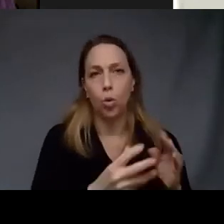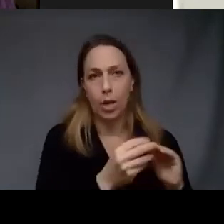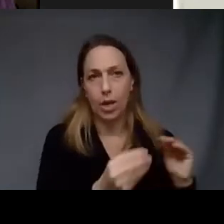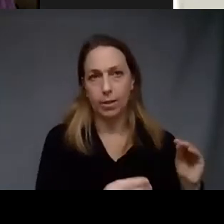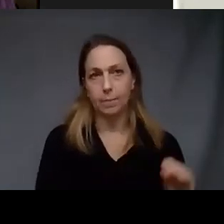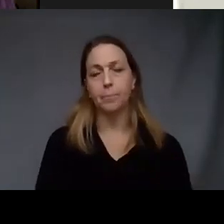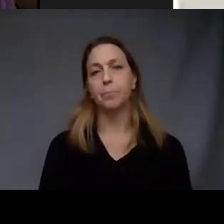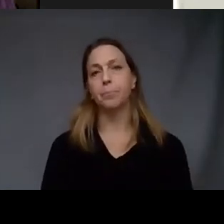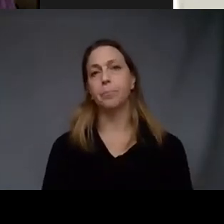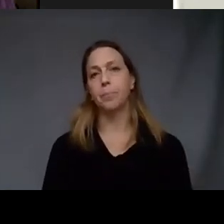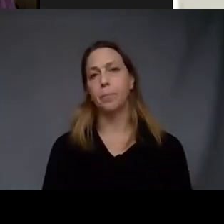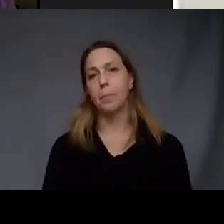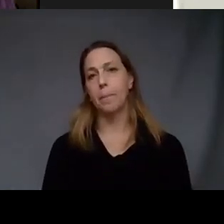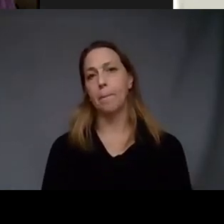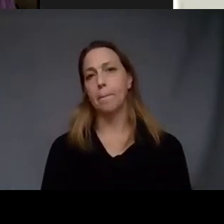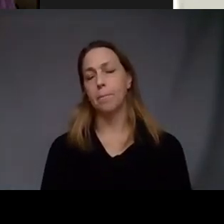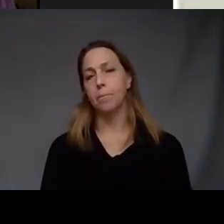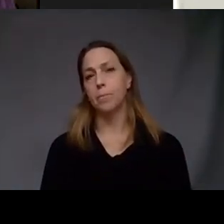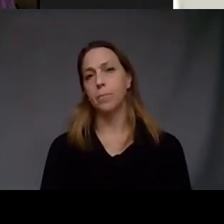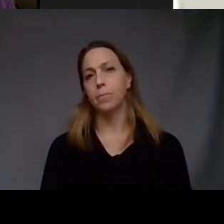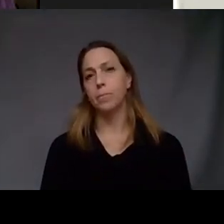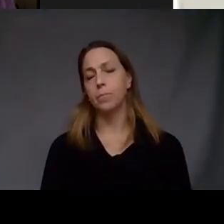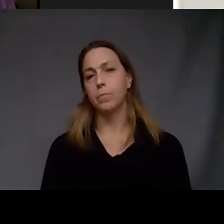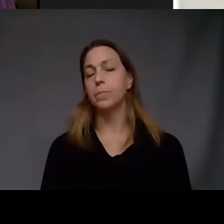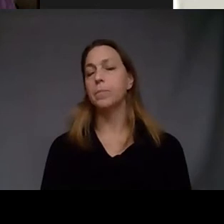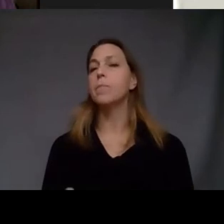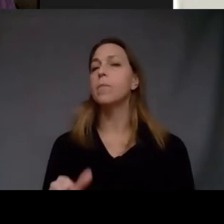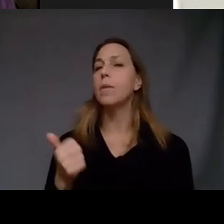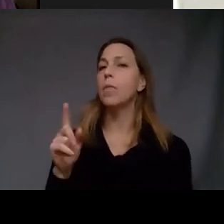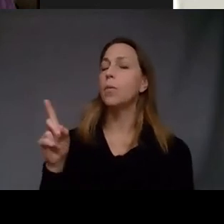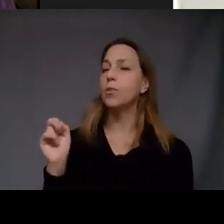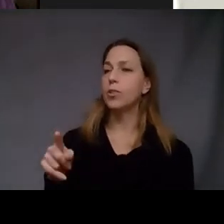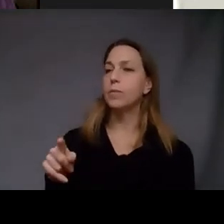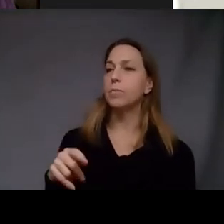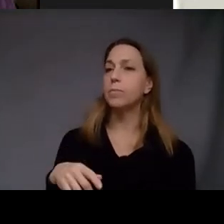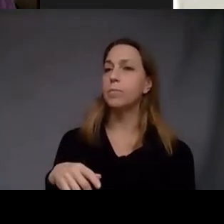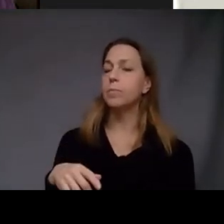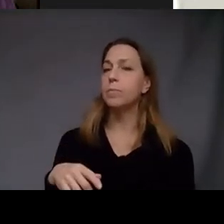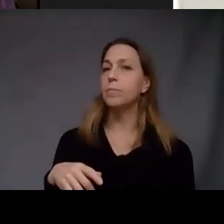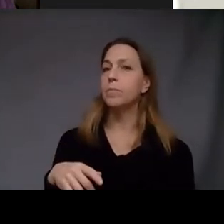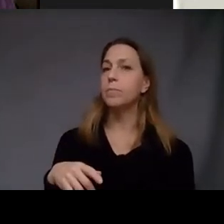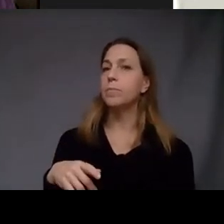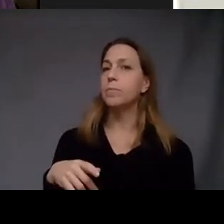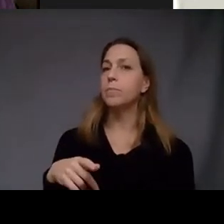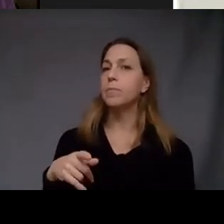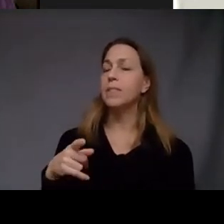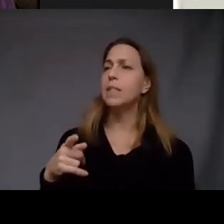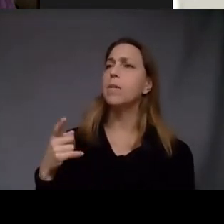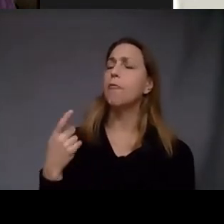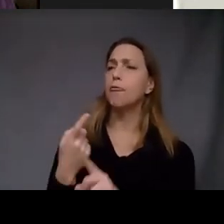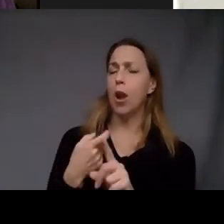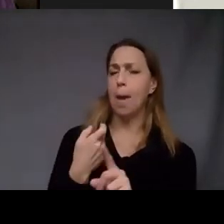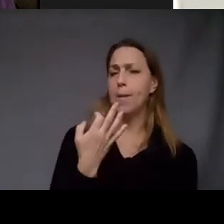Thank you we have another question it says this body of work spans from 1989